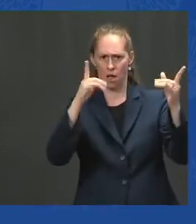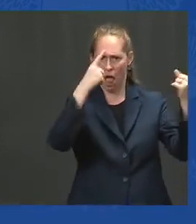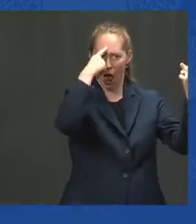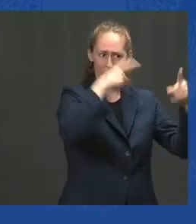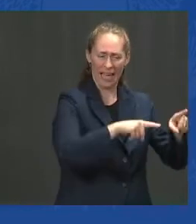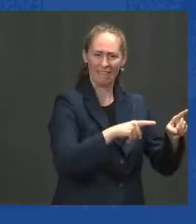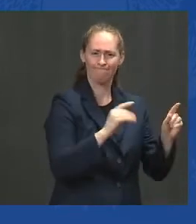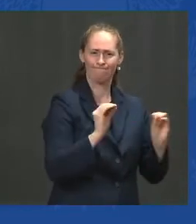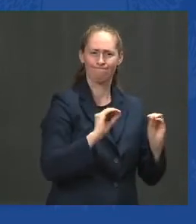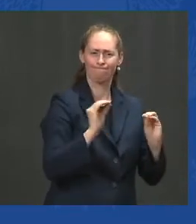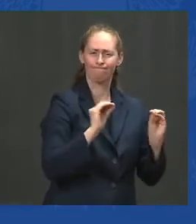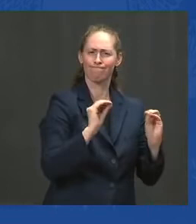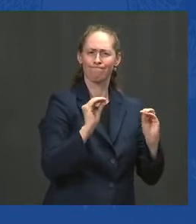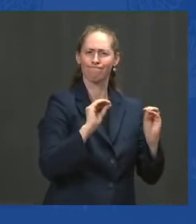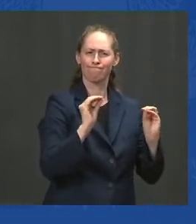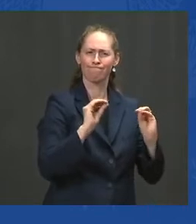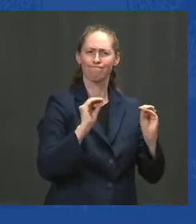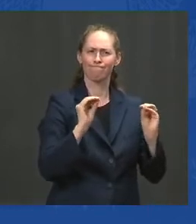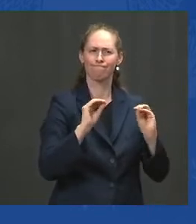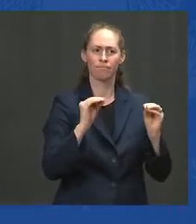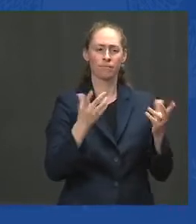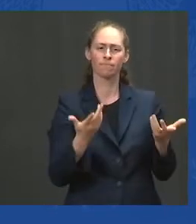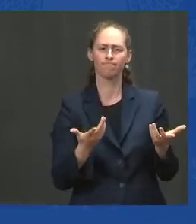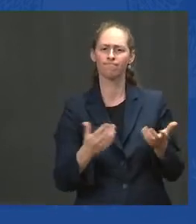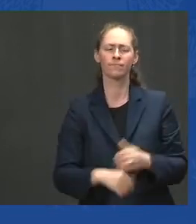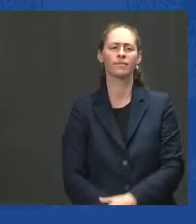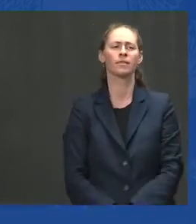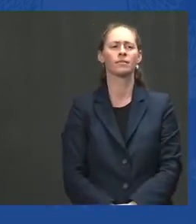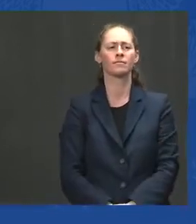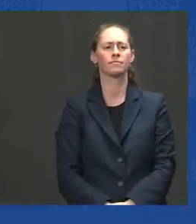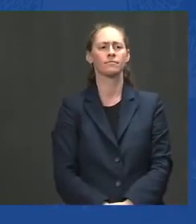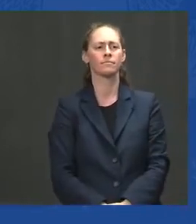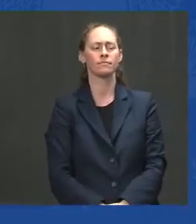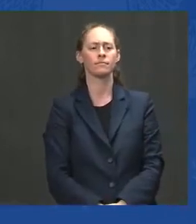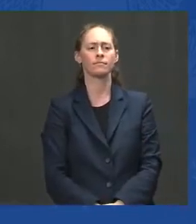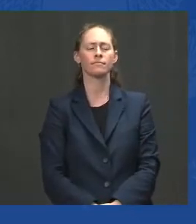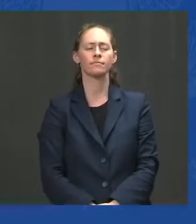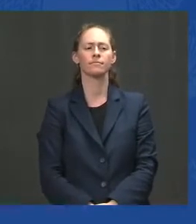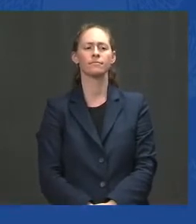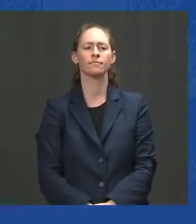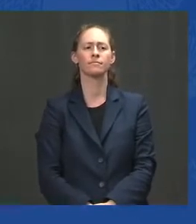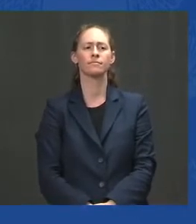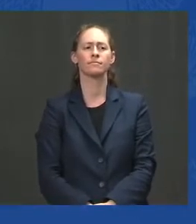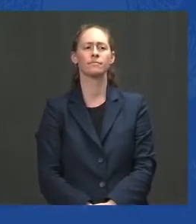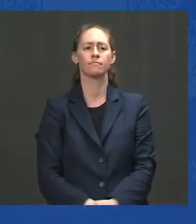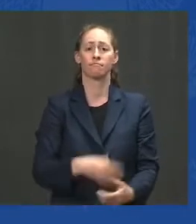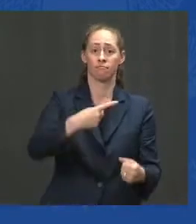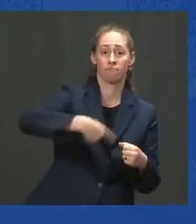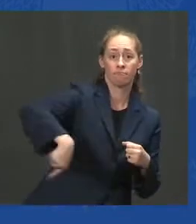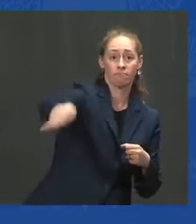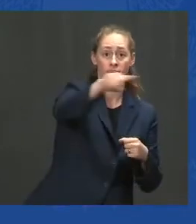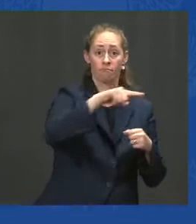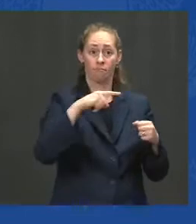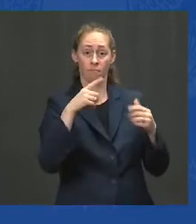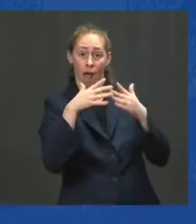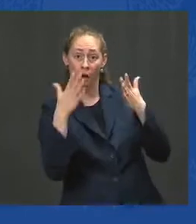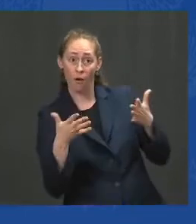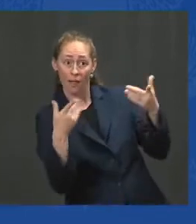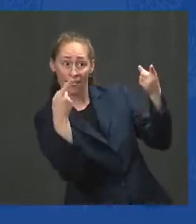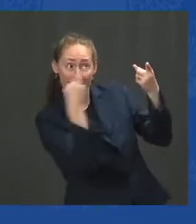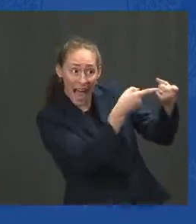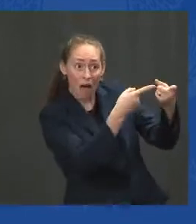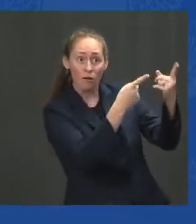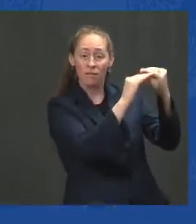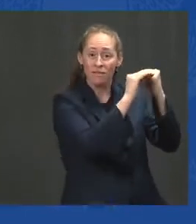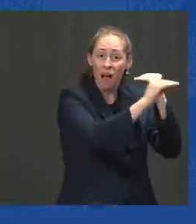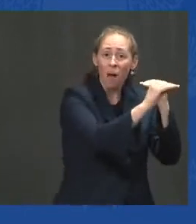no status quo of stability without American casualties after May 1. There was only a